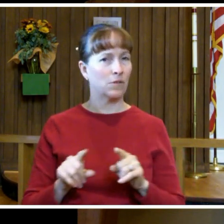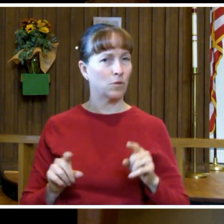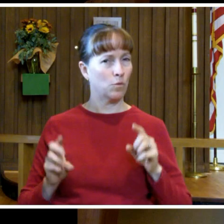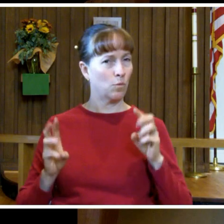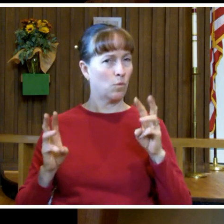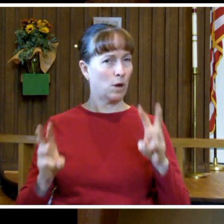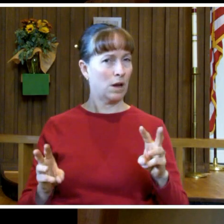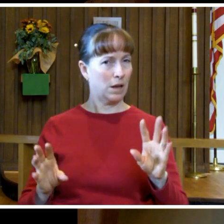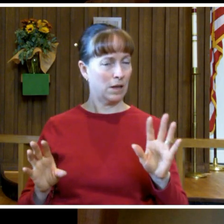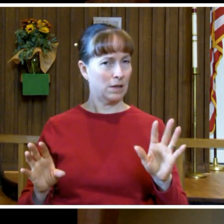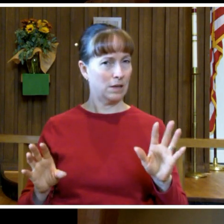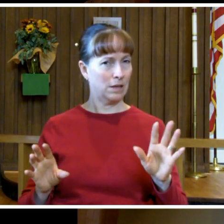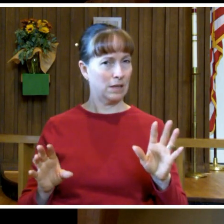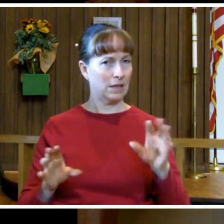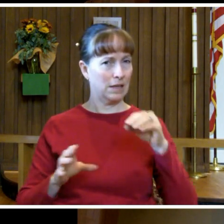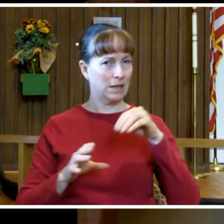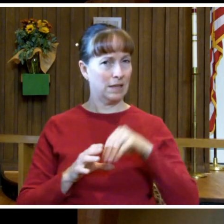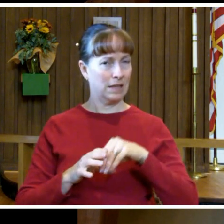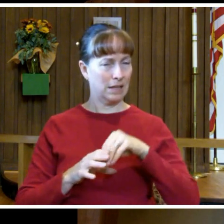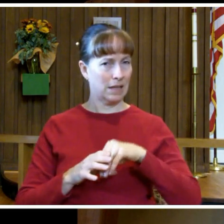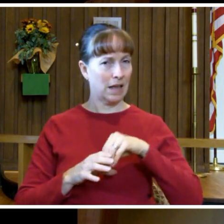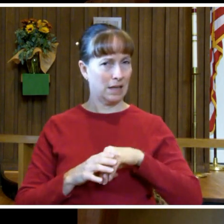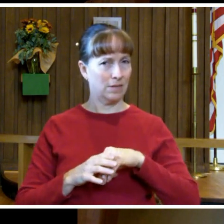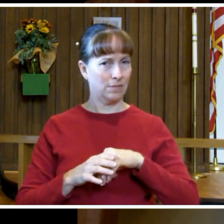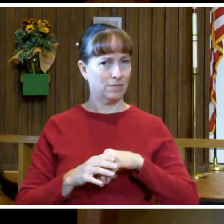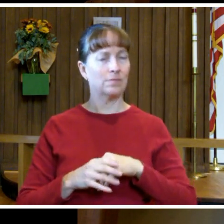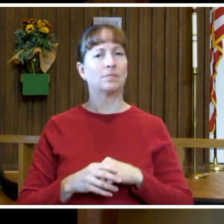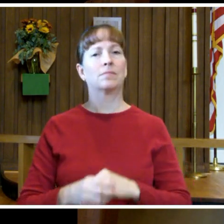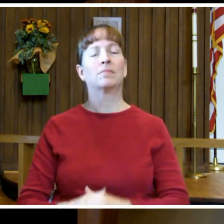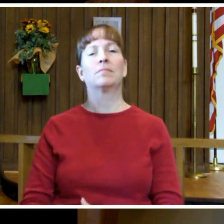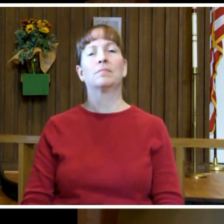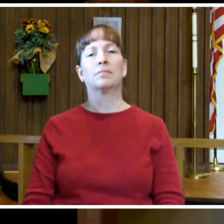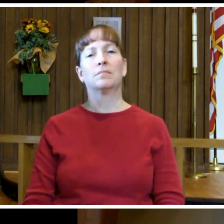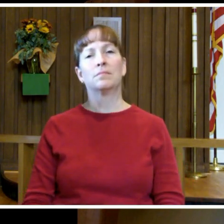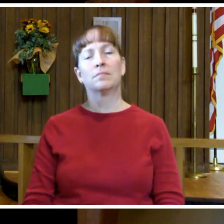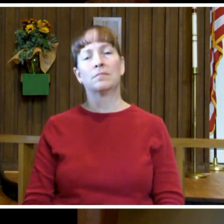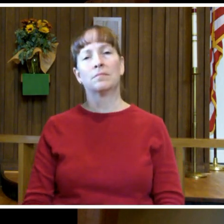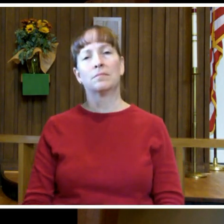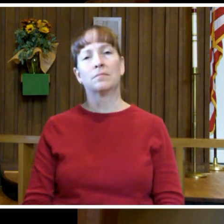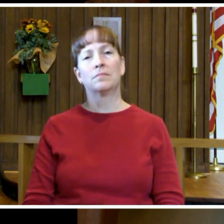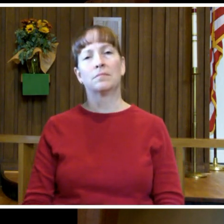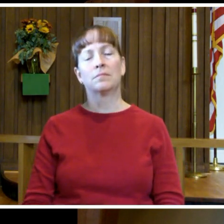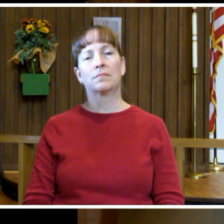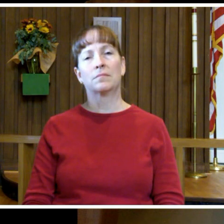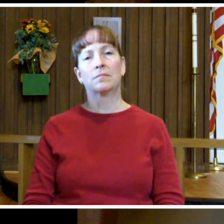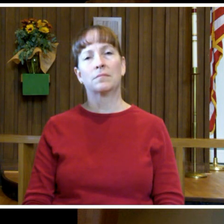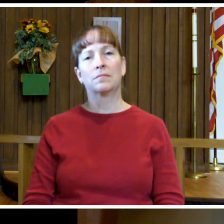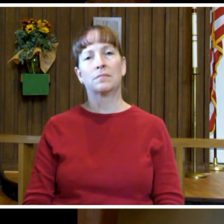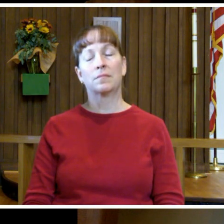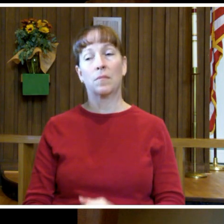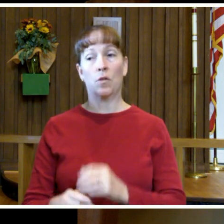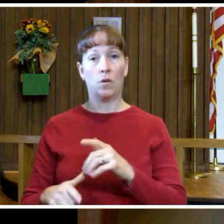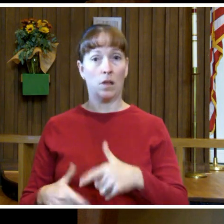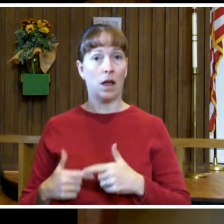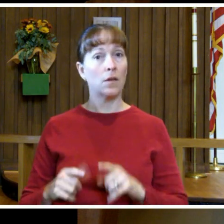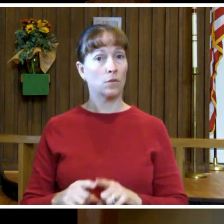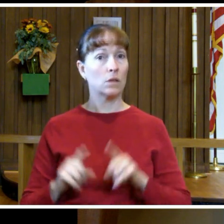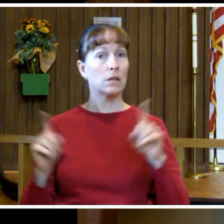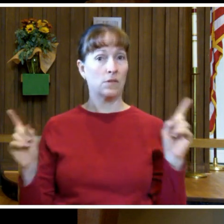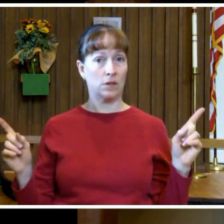different internal circumstances. Their circumstances are different in their lives,